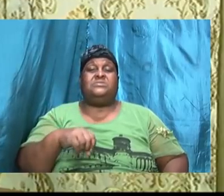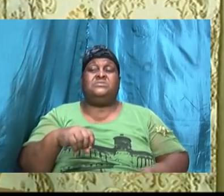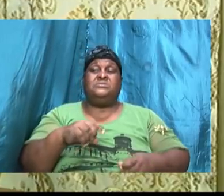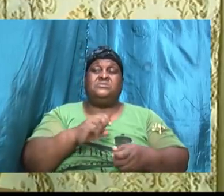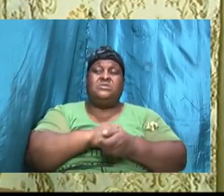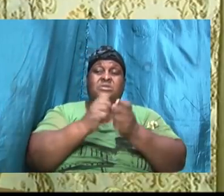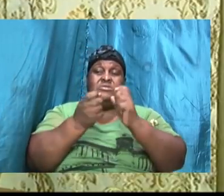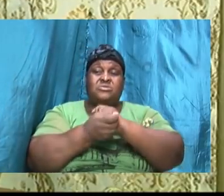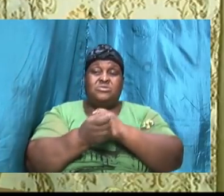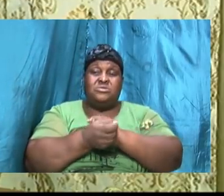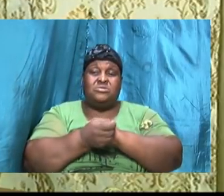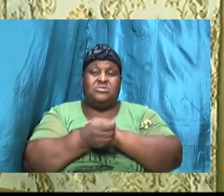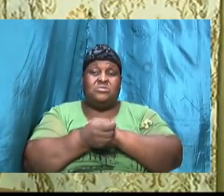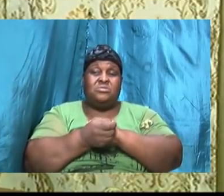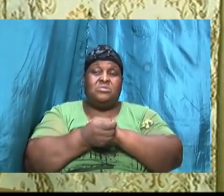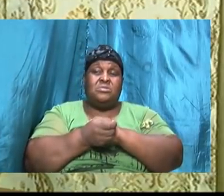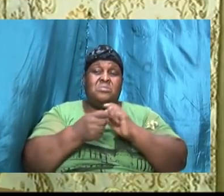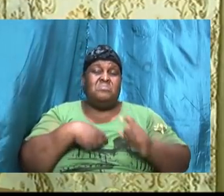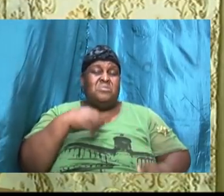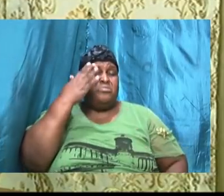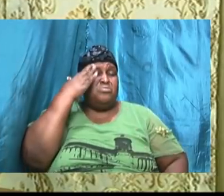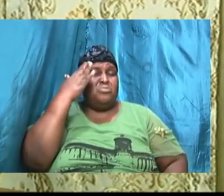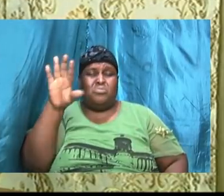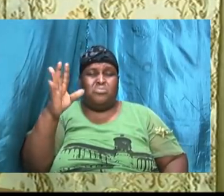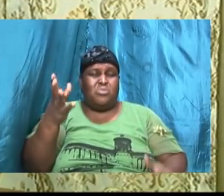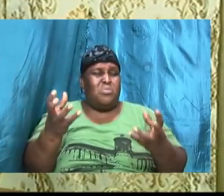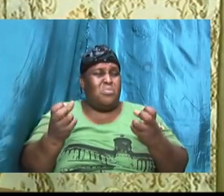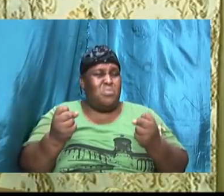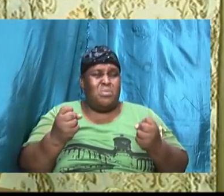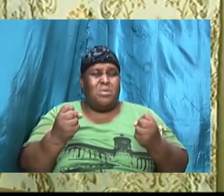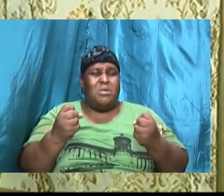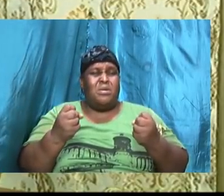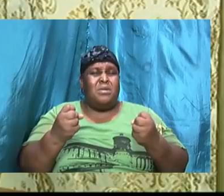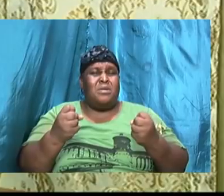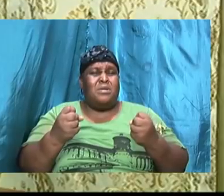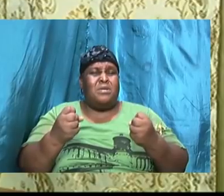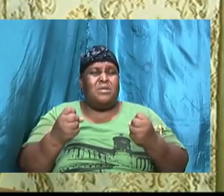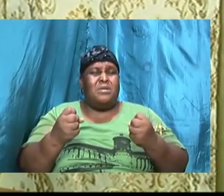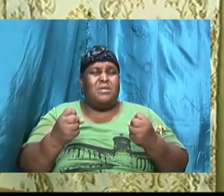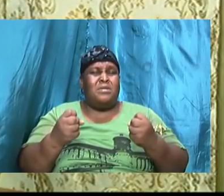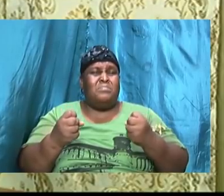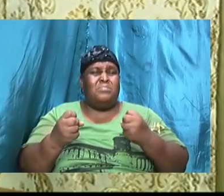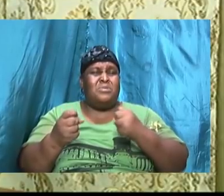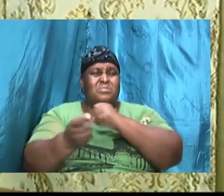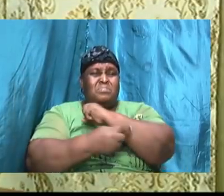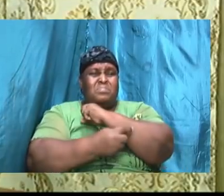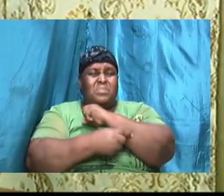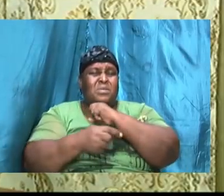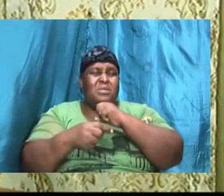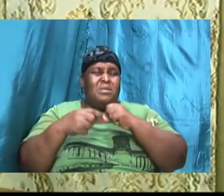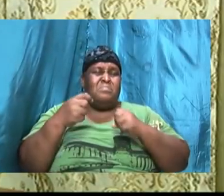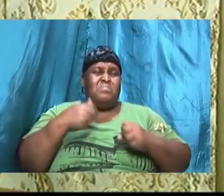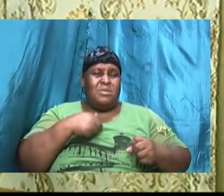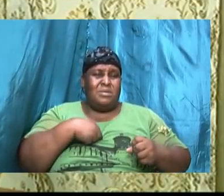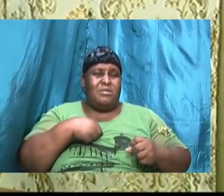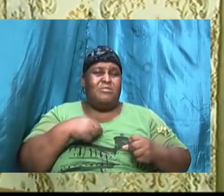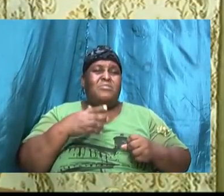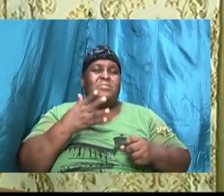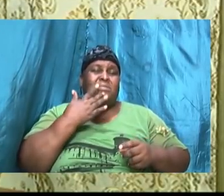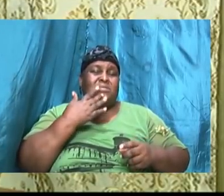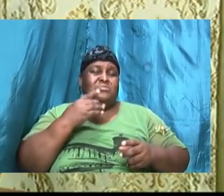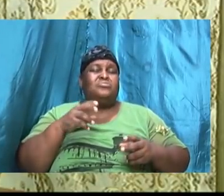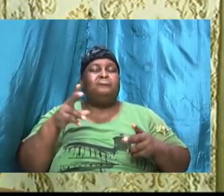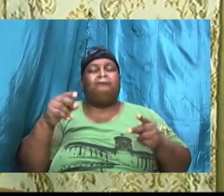and I don't want to face those repercussions I rather to do the will of God